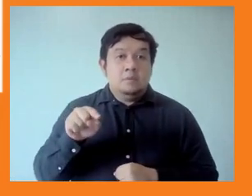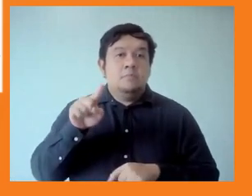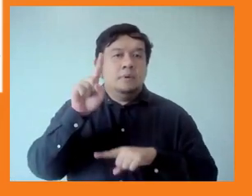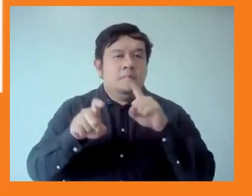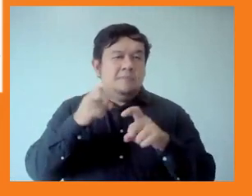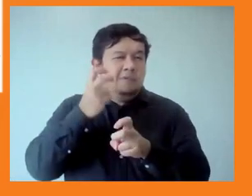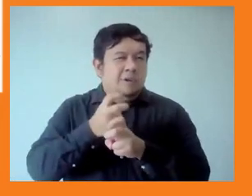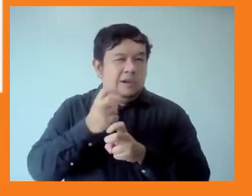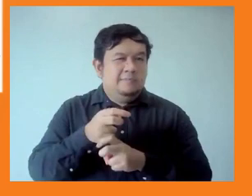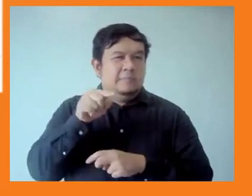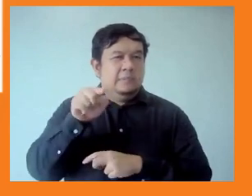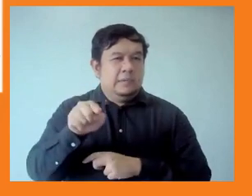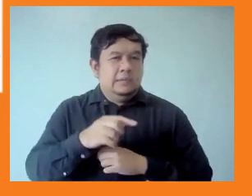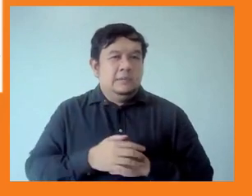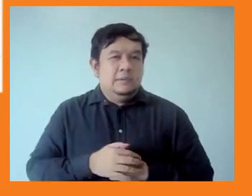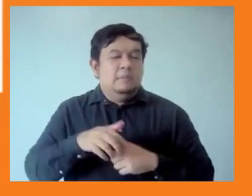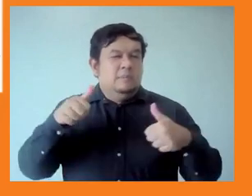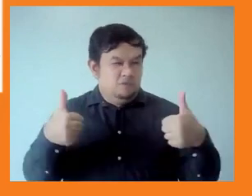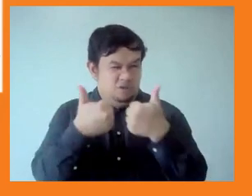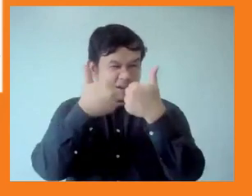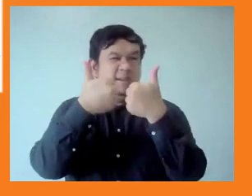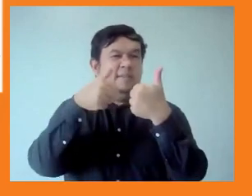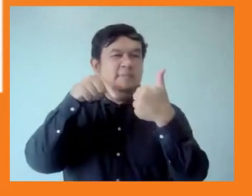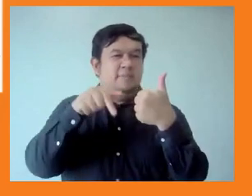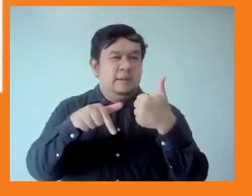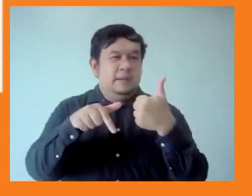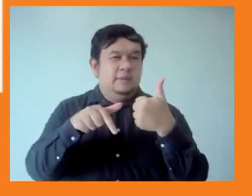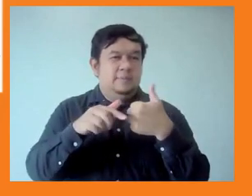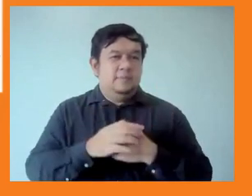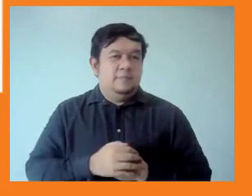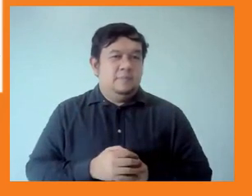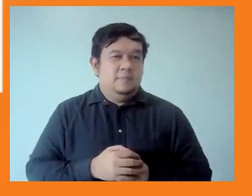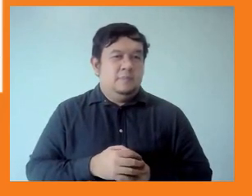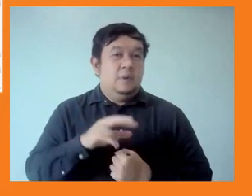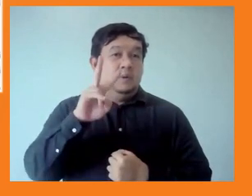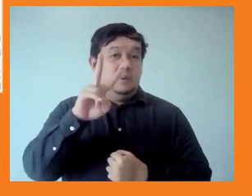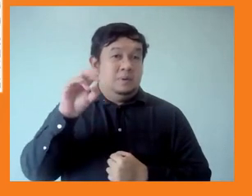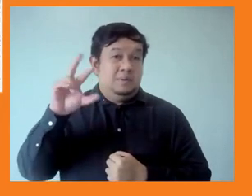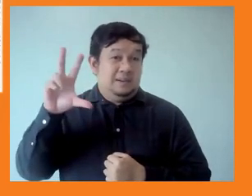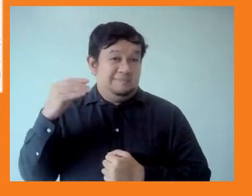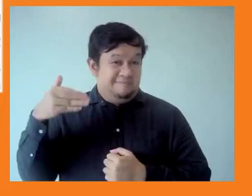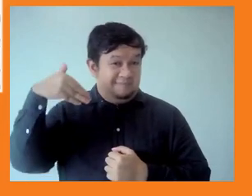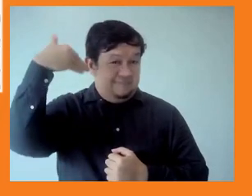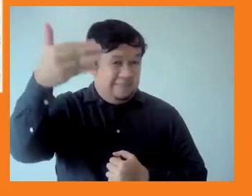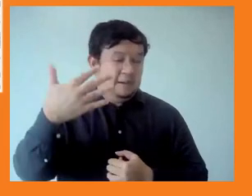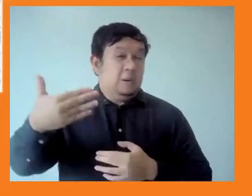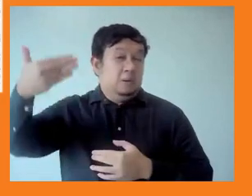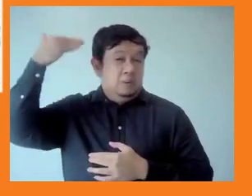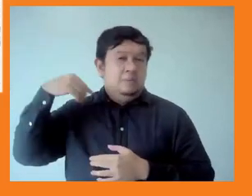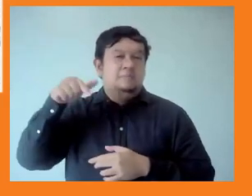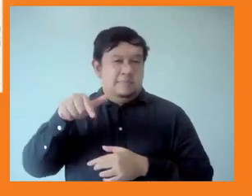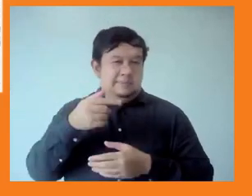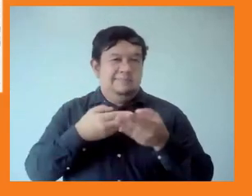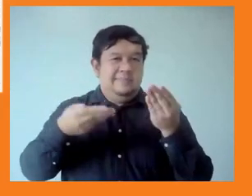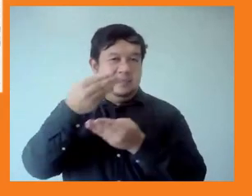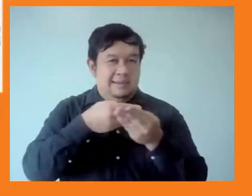status quo, and the past 20 years has been a story of increasing collaboration. And then Mr. Matthew discussed